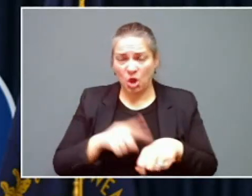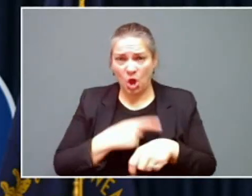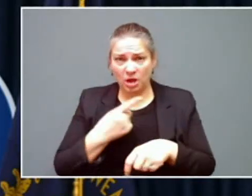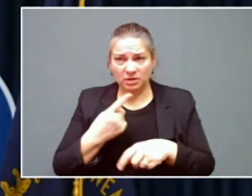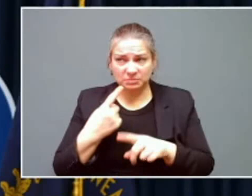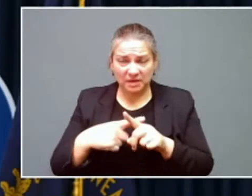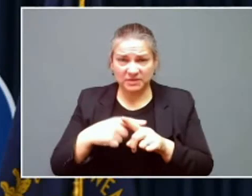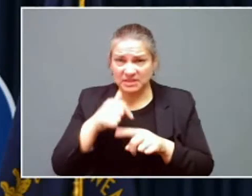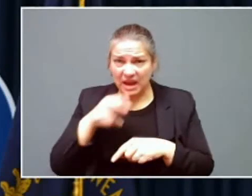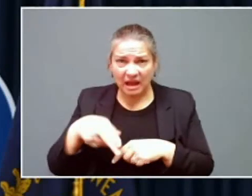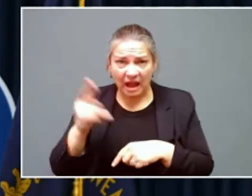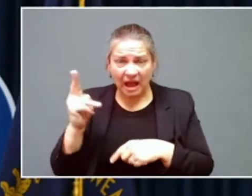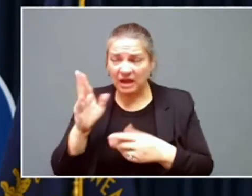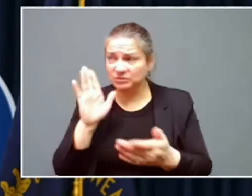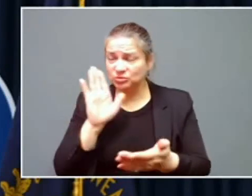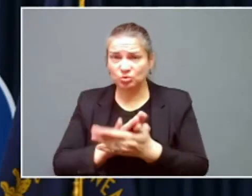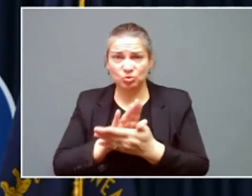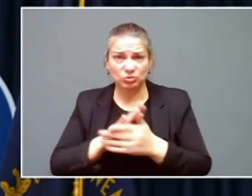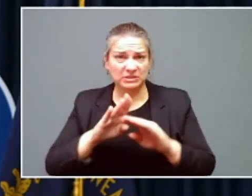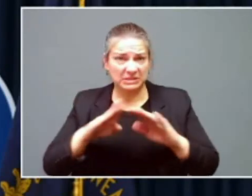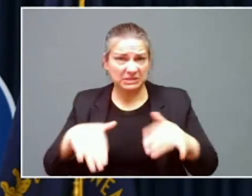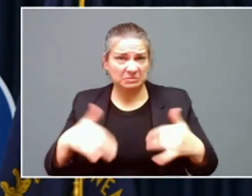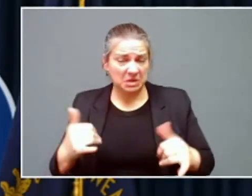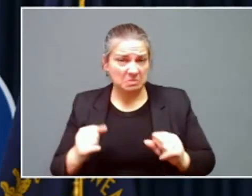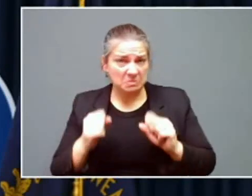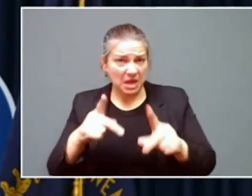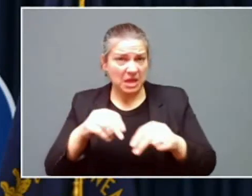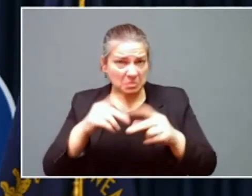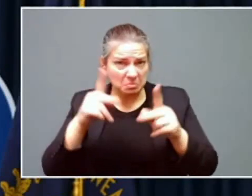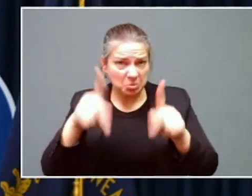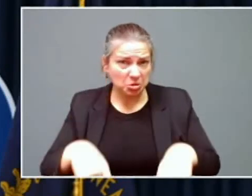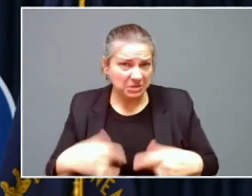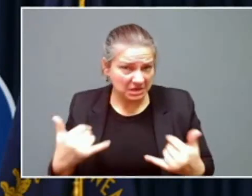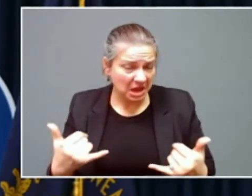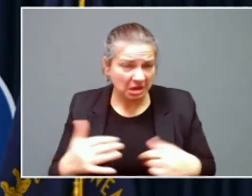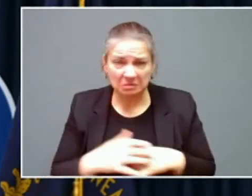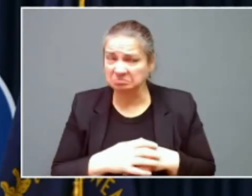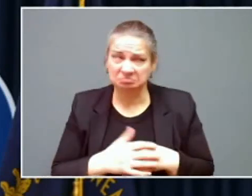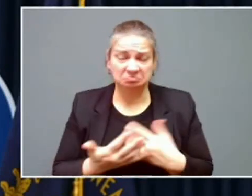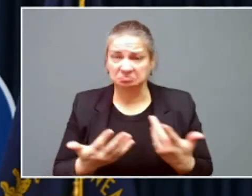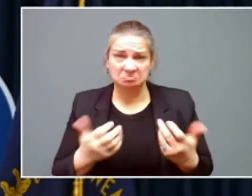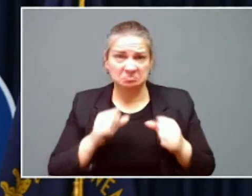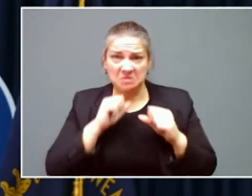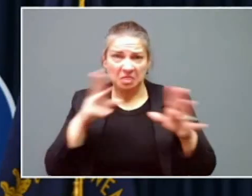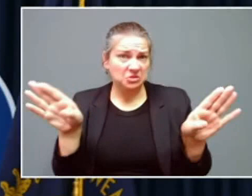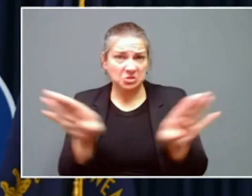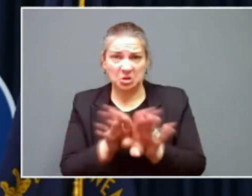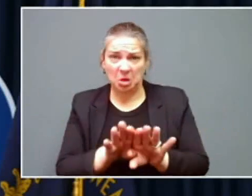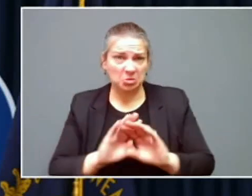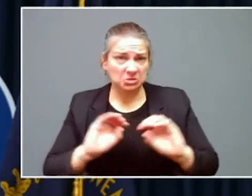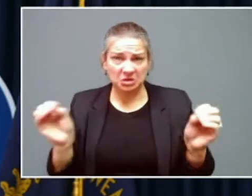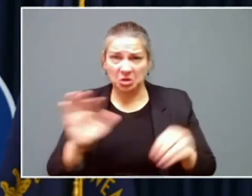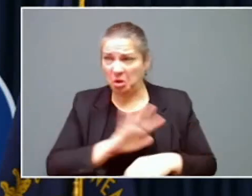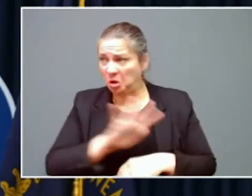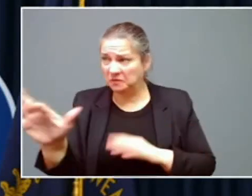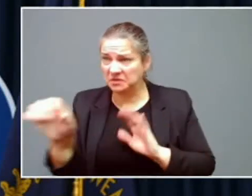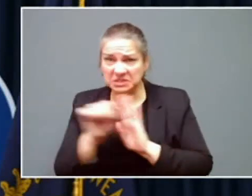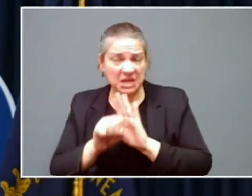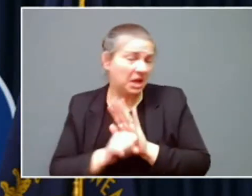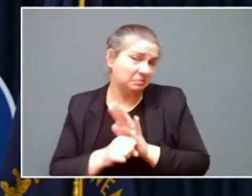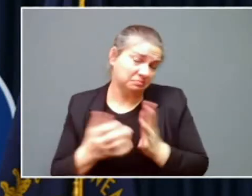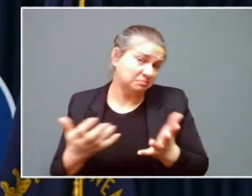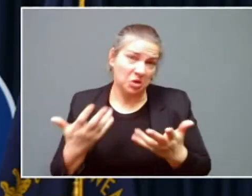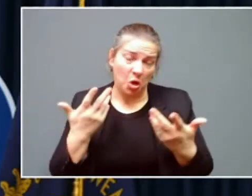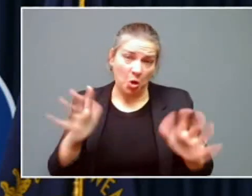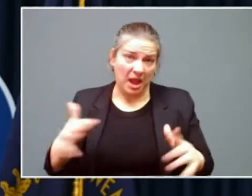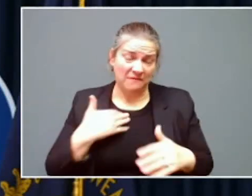systems are back in person. We don't have anything closed across the state. There are even large sporting events